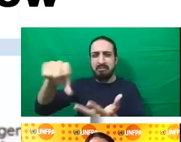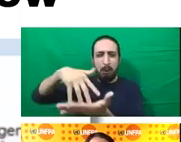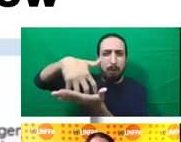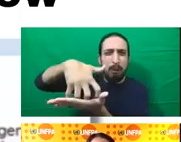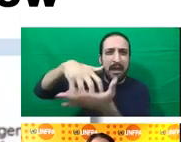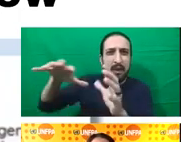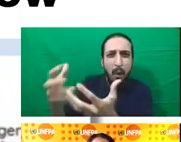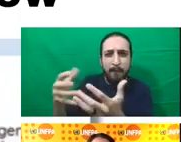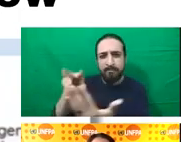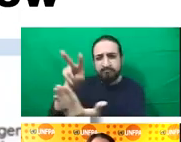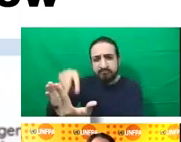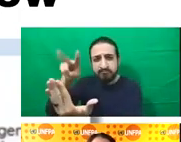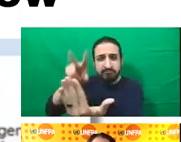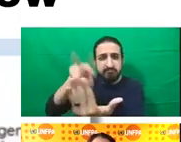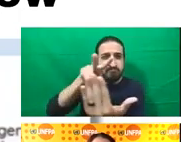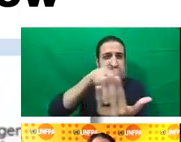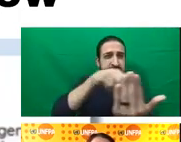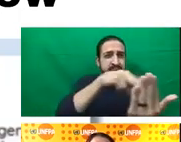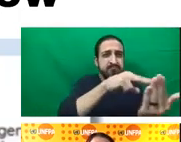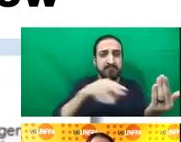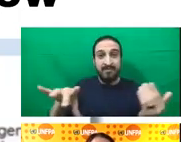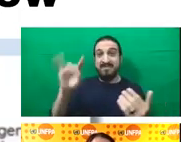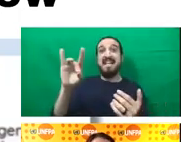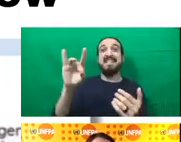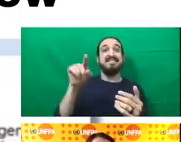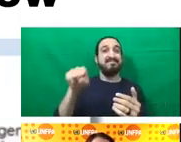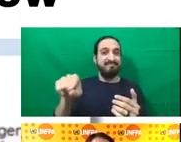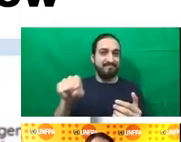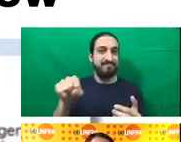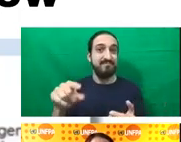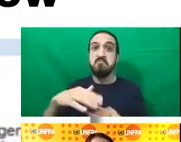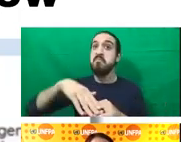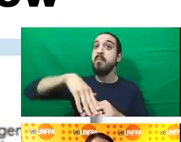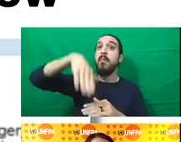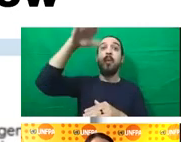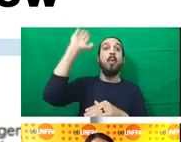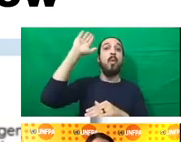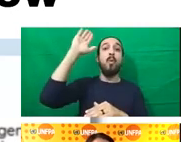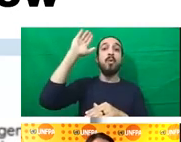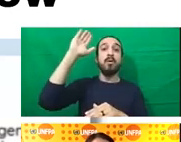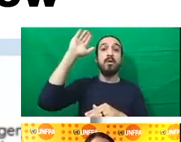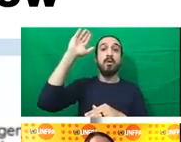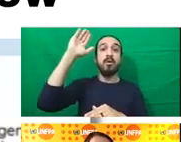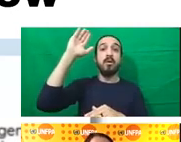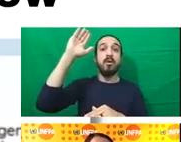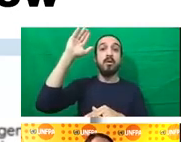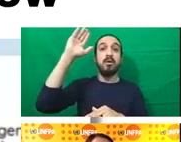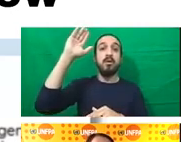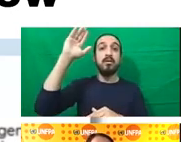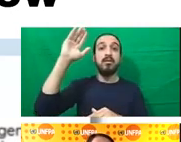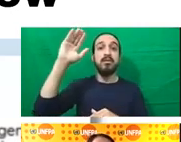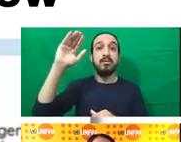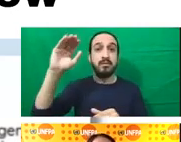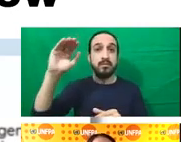findings, but despite most of the NDPC that we review acknowledge aspects of gender, only few